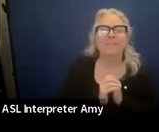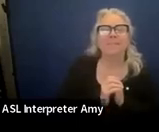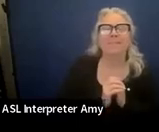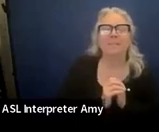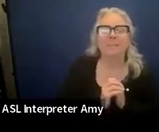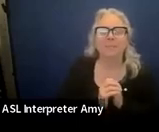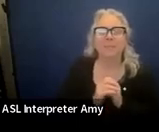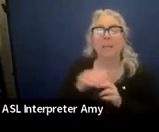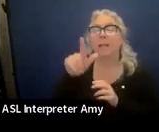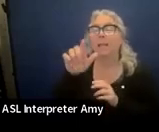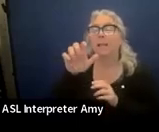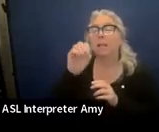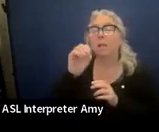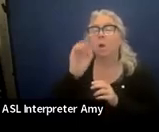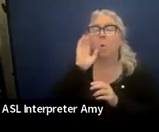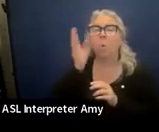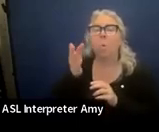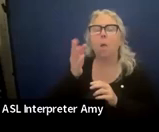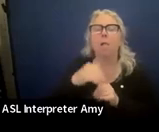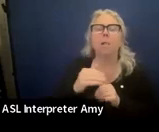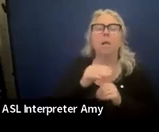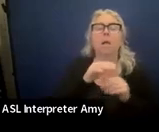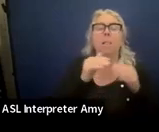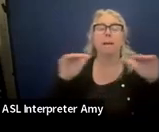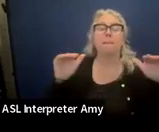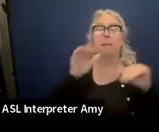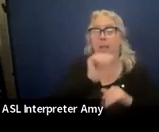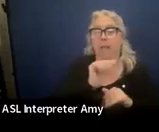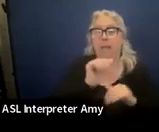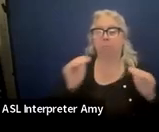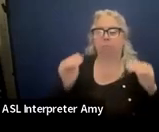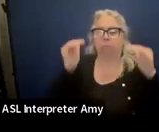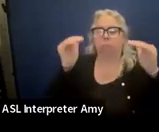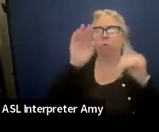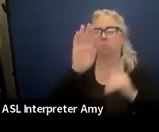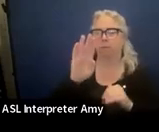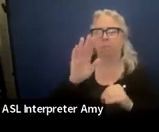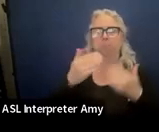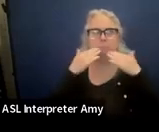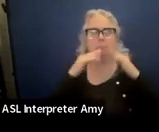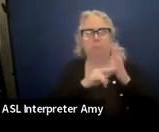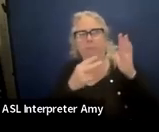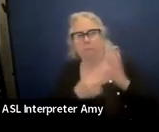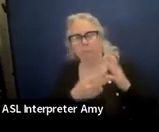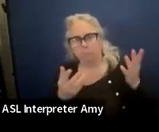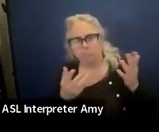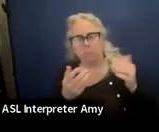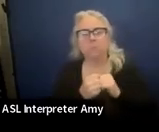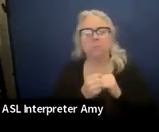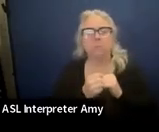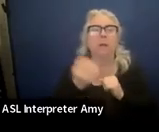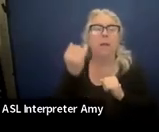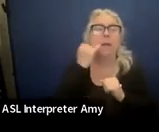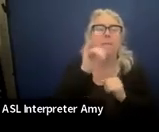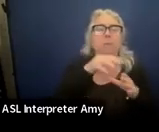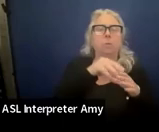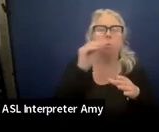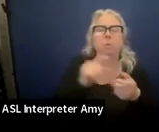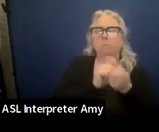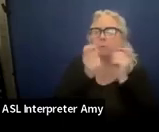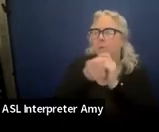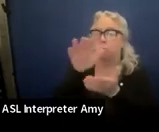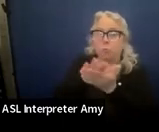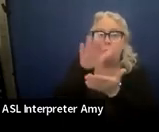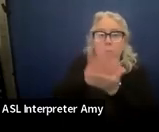So Leo is going to go from level A to level B. I don't know what that means. If the student changes school